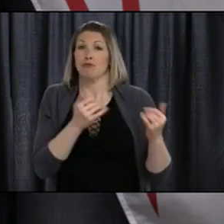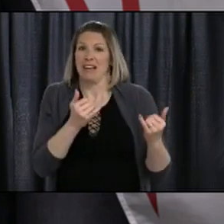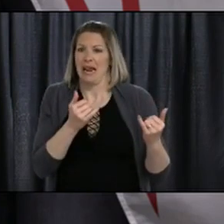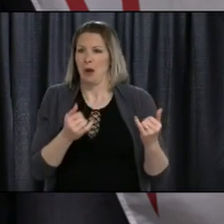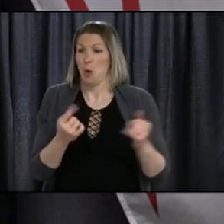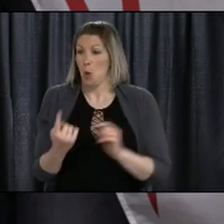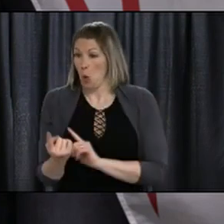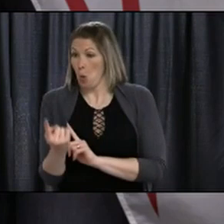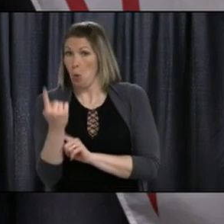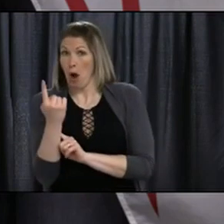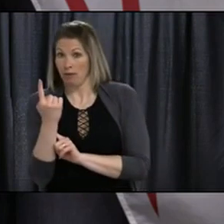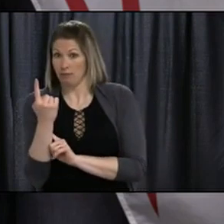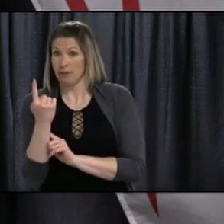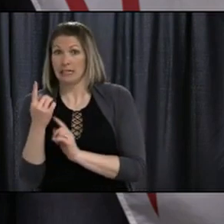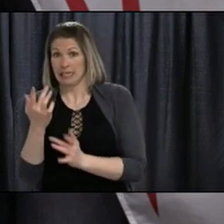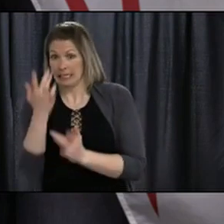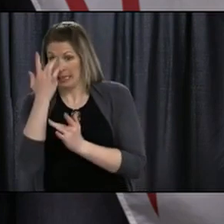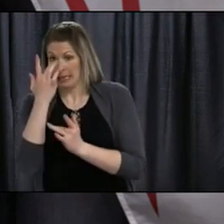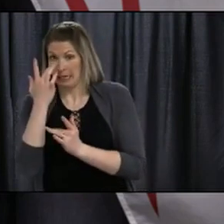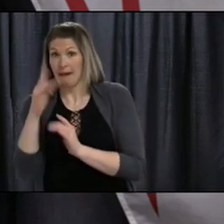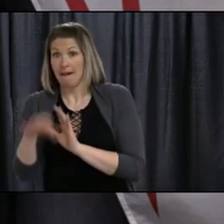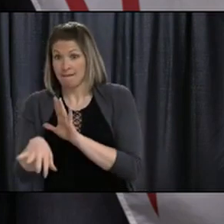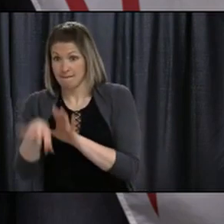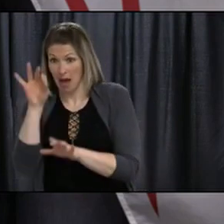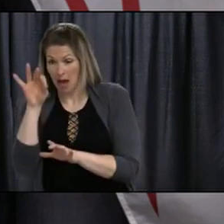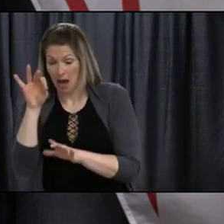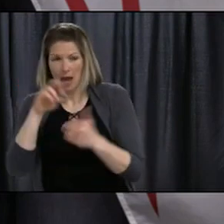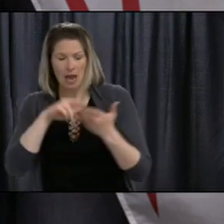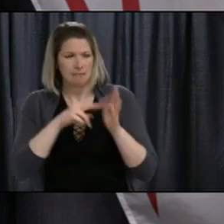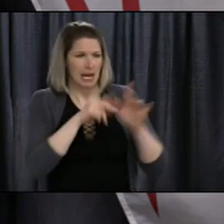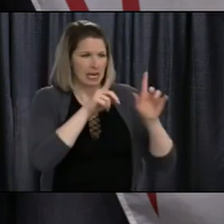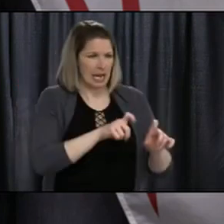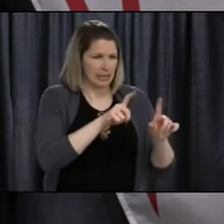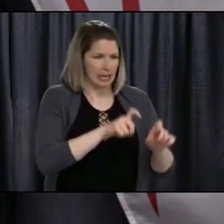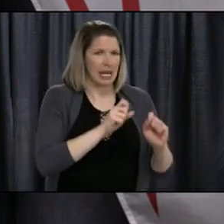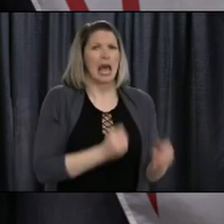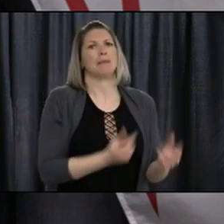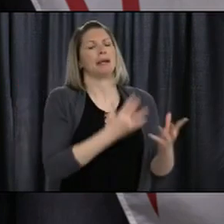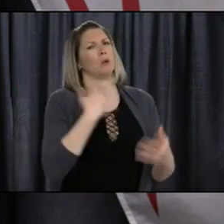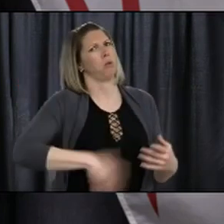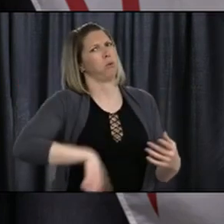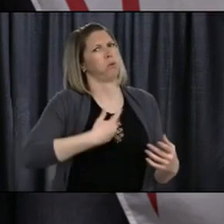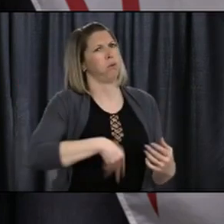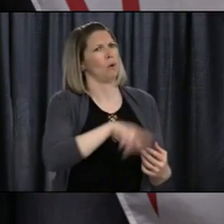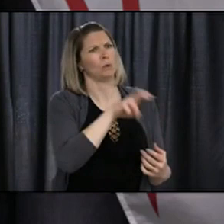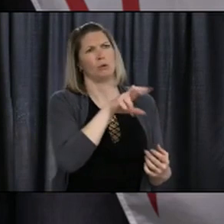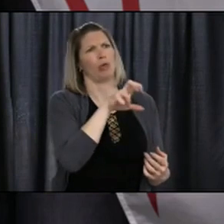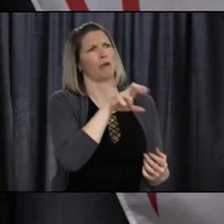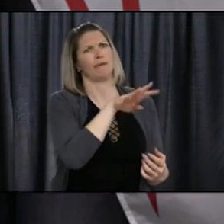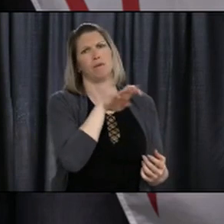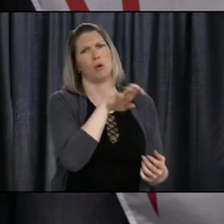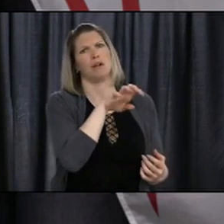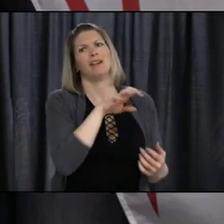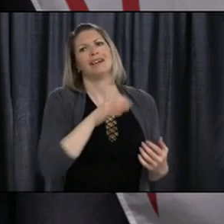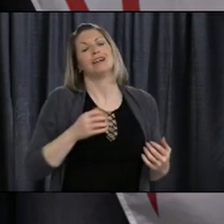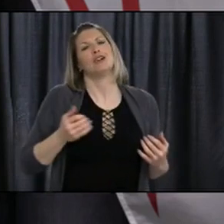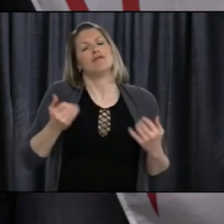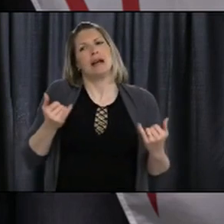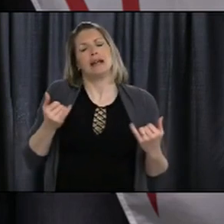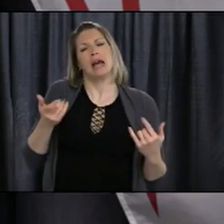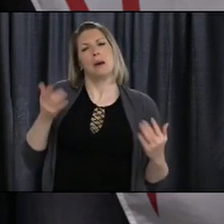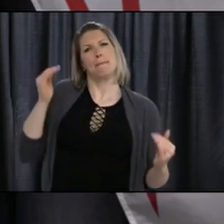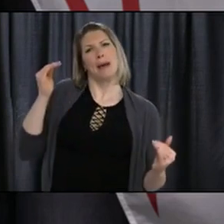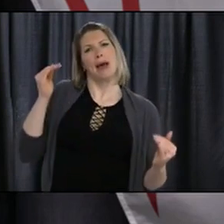high. If you look at the level, the prevalence level, or the number of cases that are in our communities at the moment, or what we